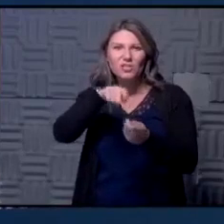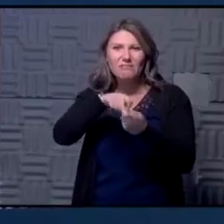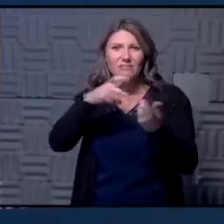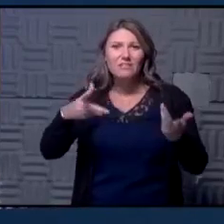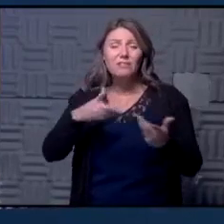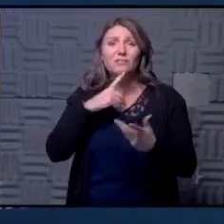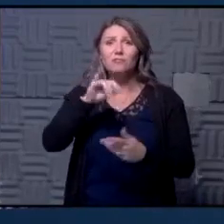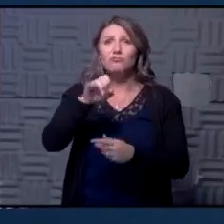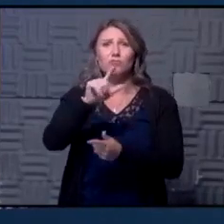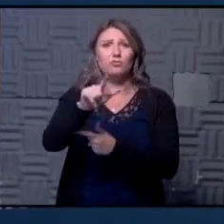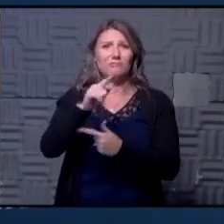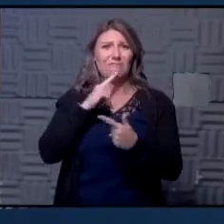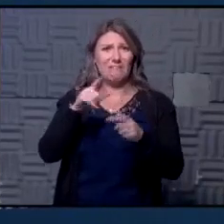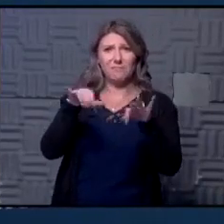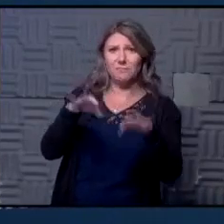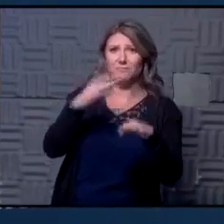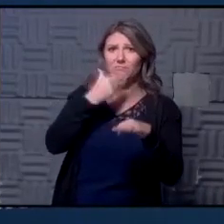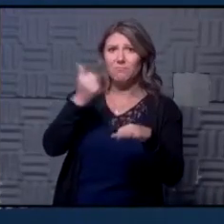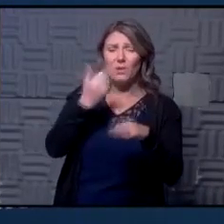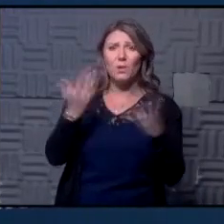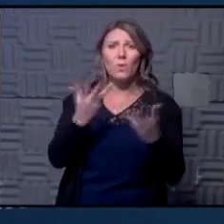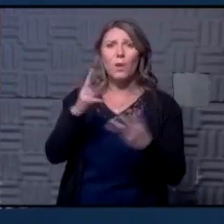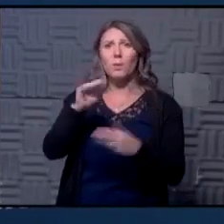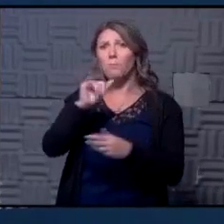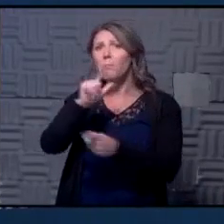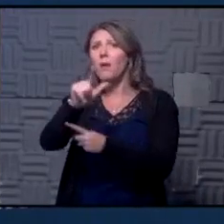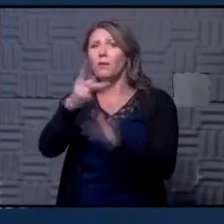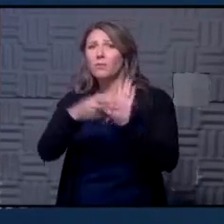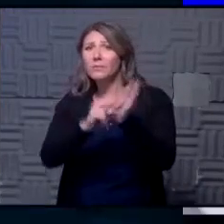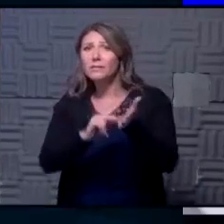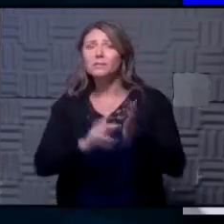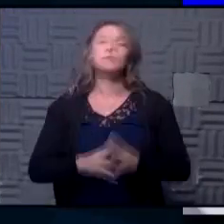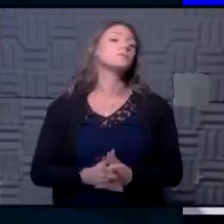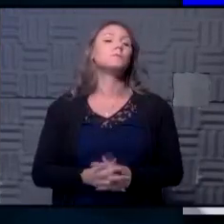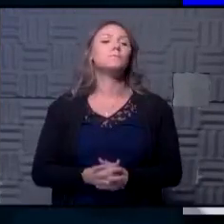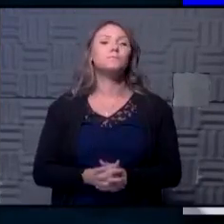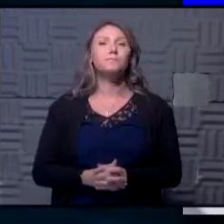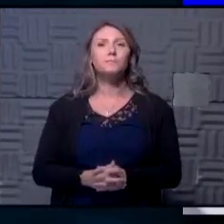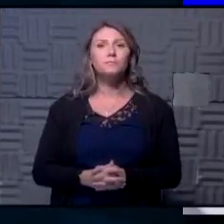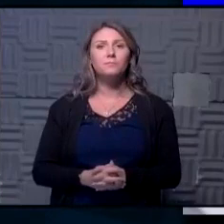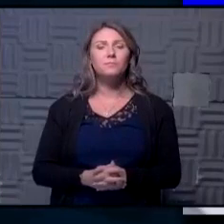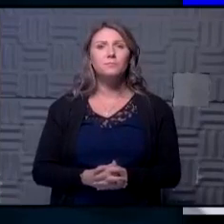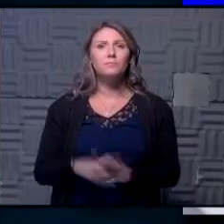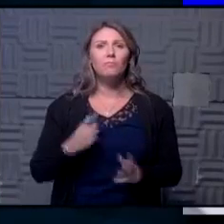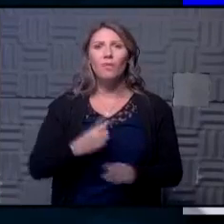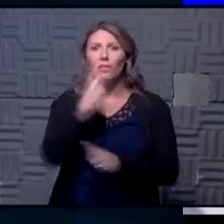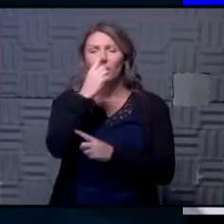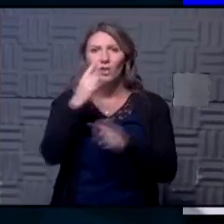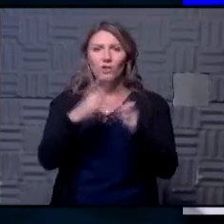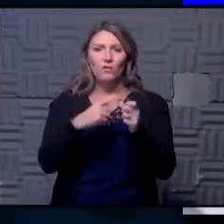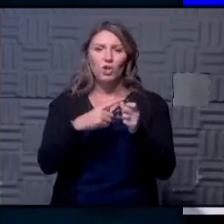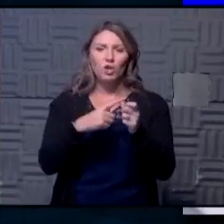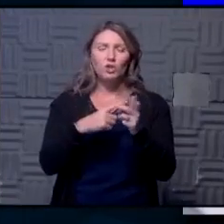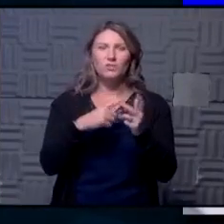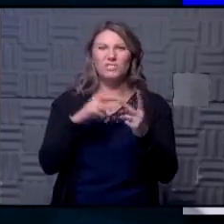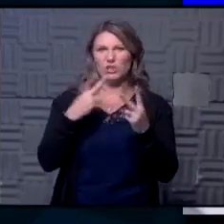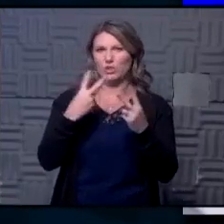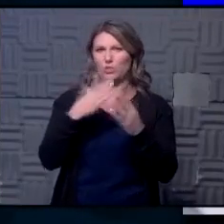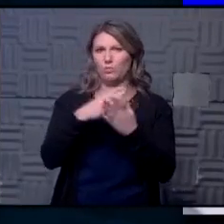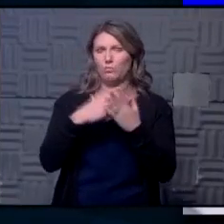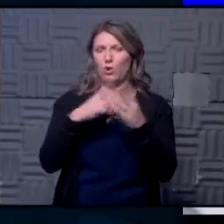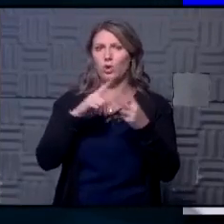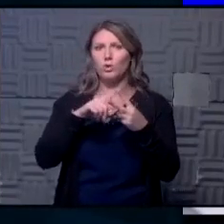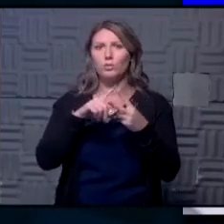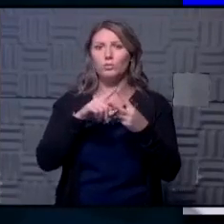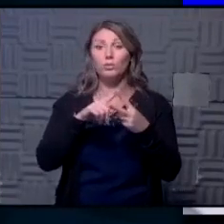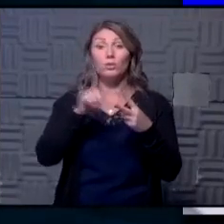you can you help him better understand what Michael's referring to I think first of all sort of two parts but